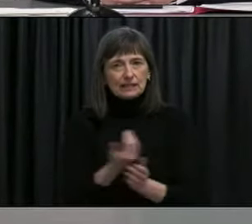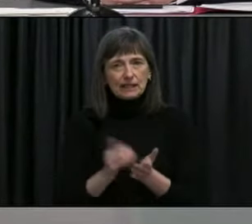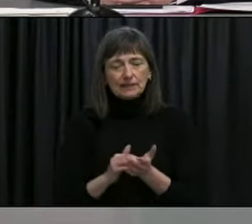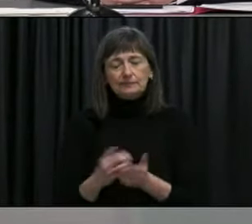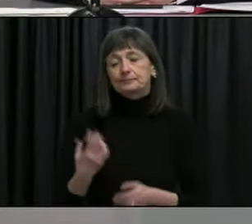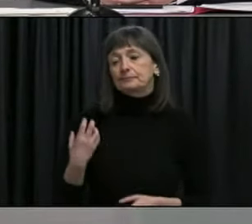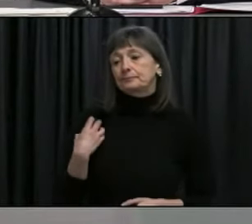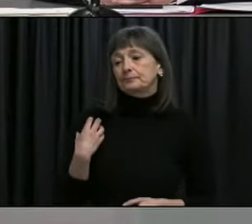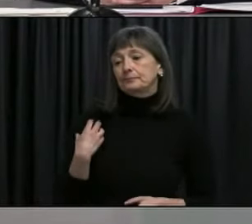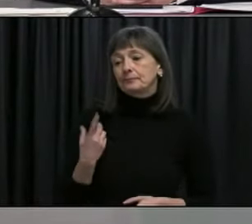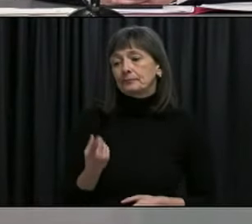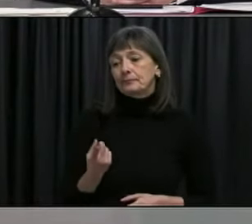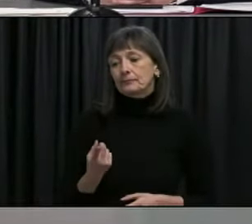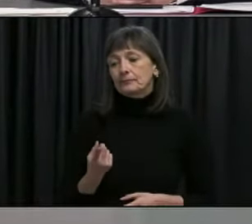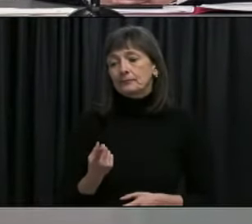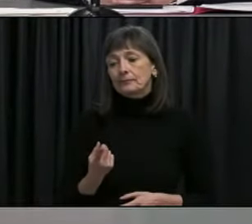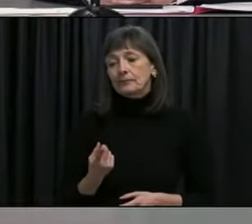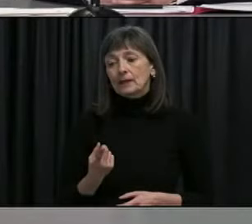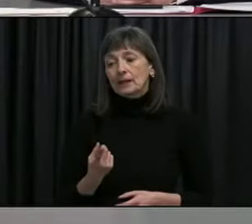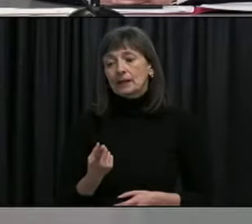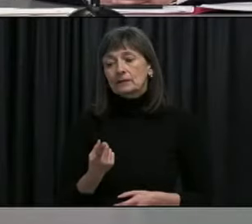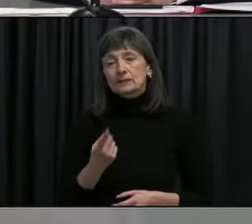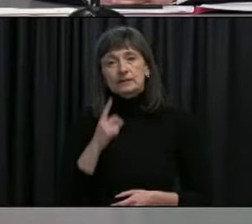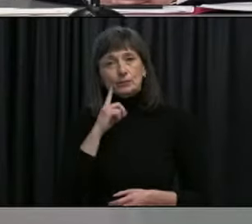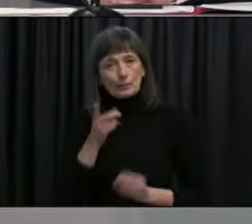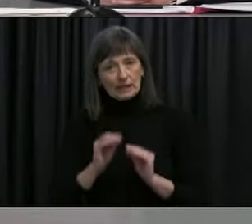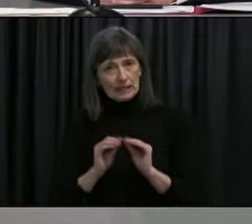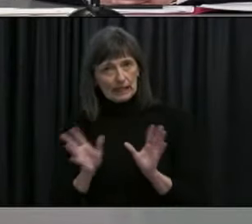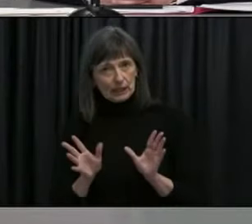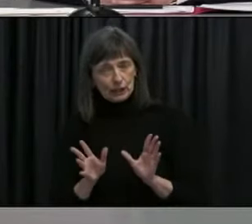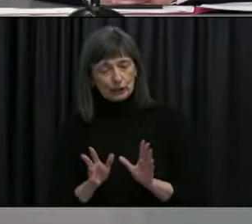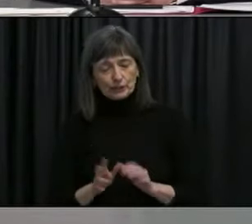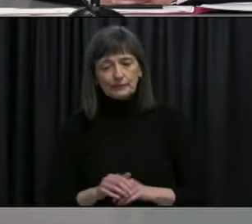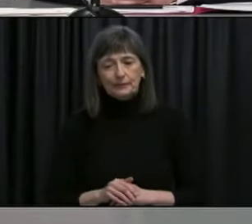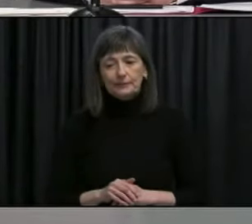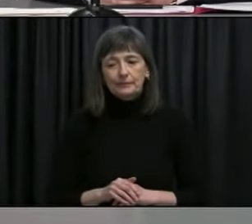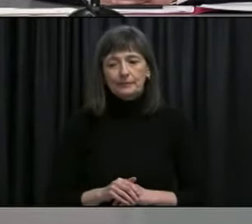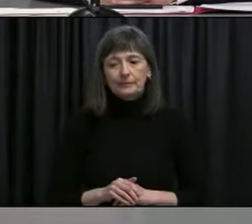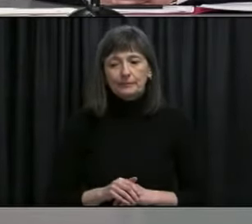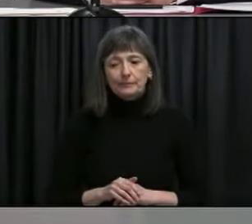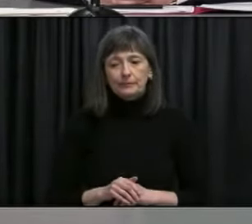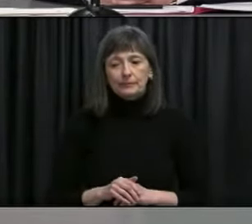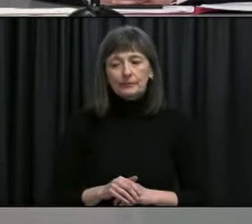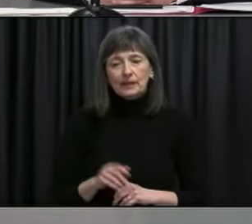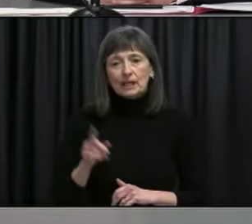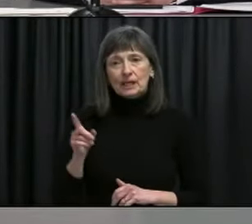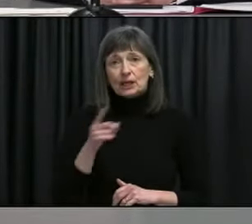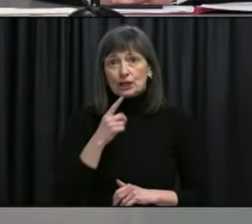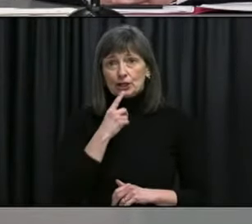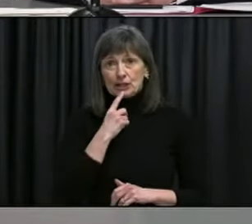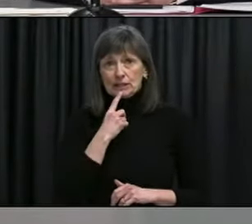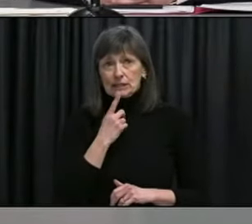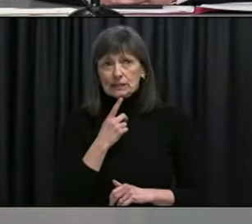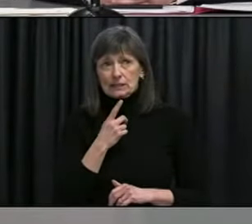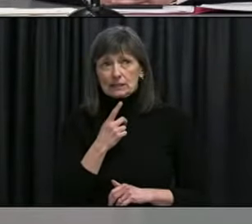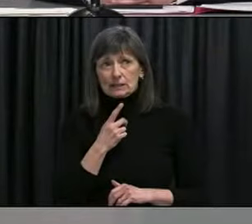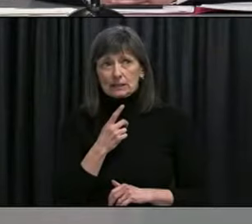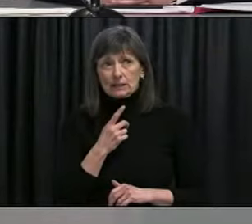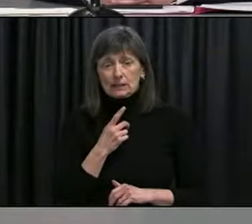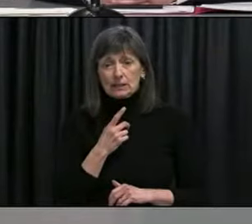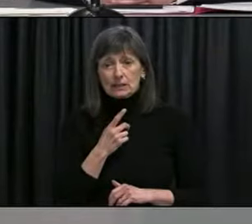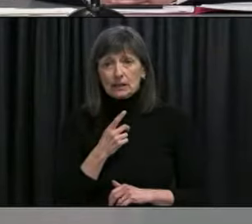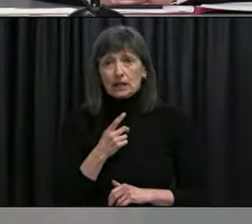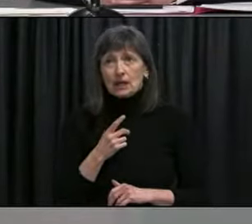hakey in the uh interest of transparency and since you claim the province's performance is up to 20 better than that regularly